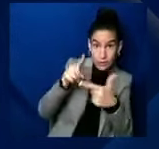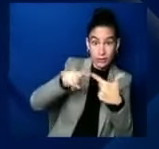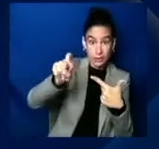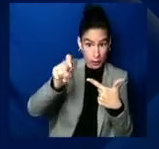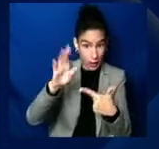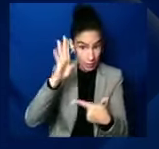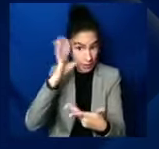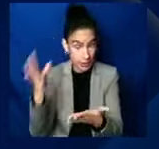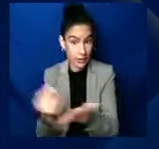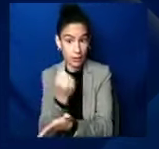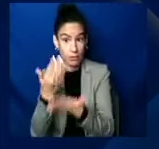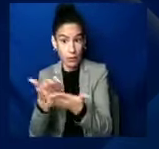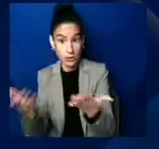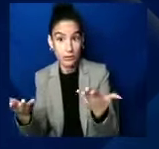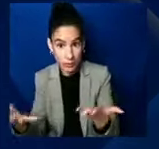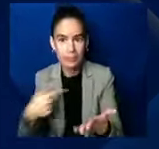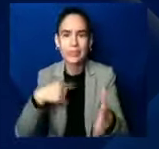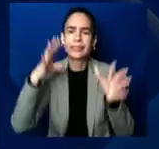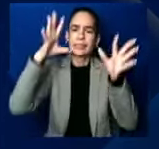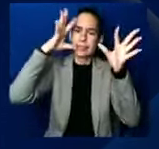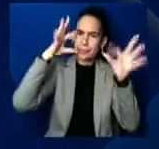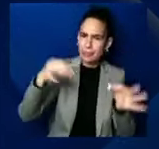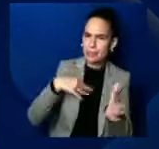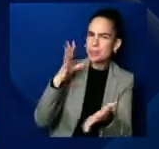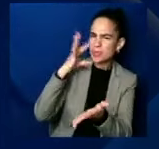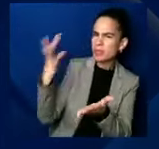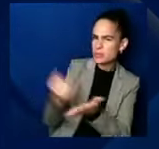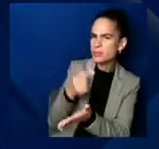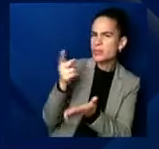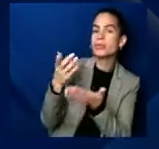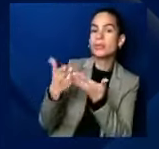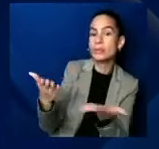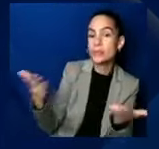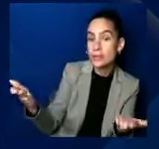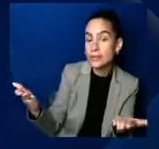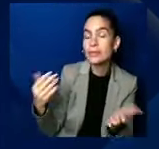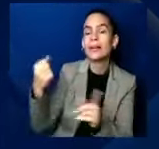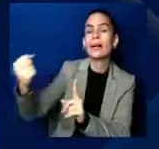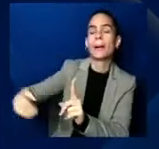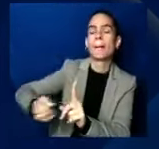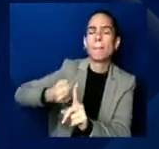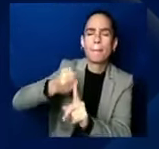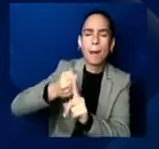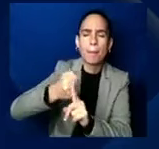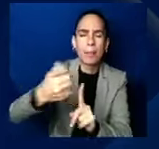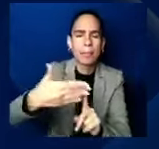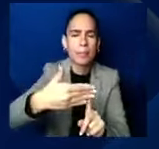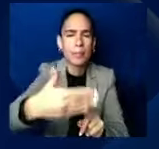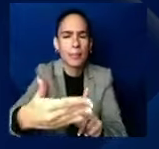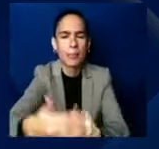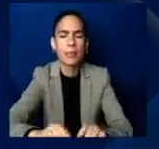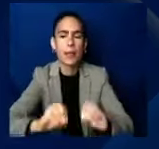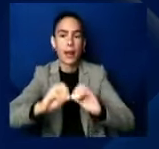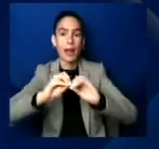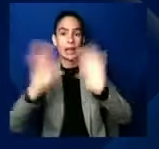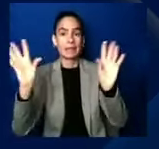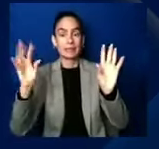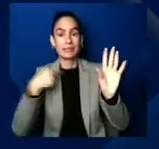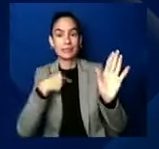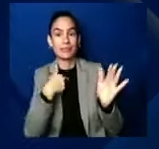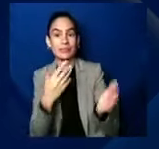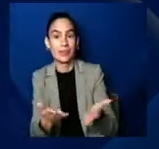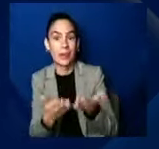ripple effect, uh, is it is clear that offering this time, isn't just good for building the family unit, isn't just good for,